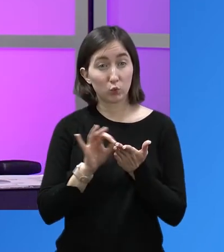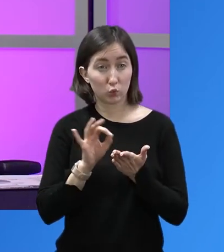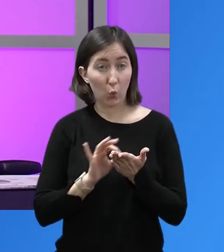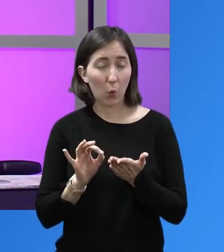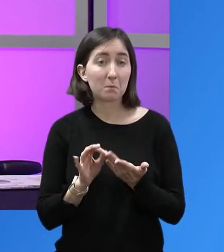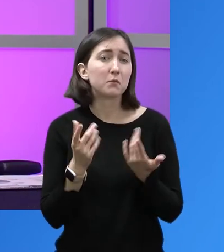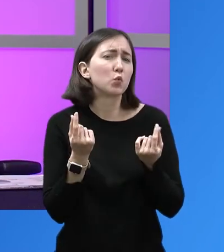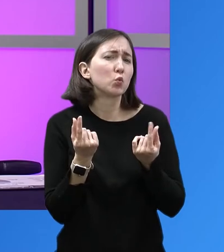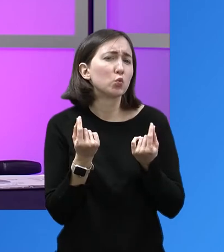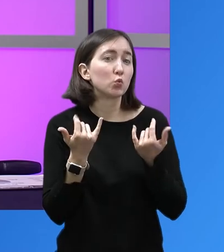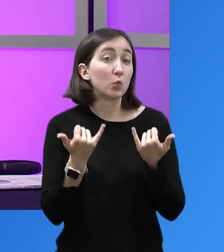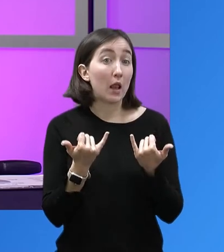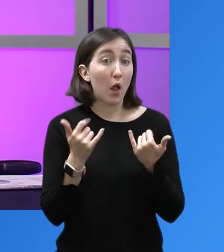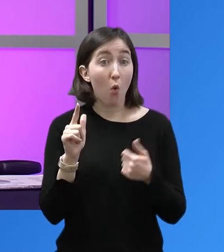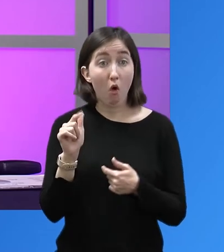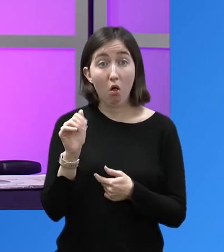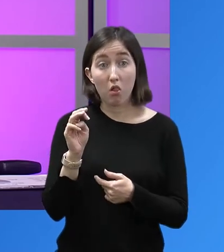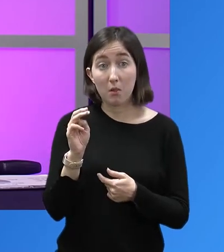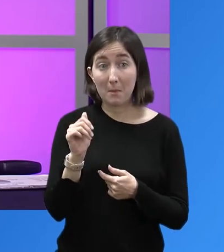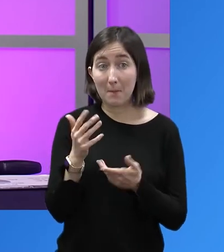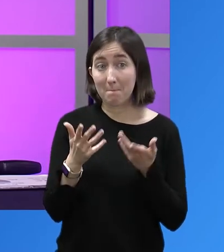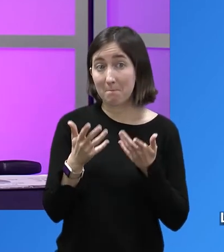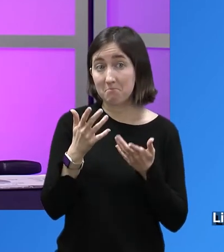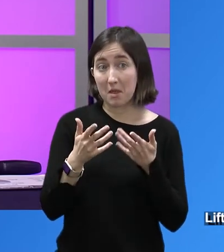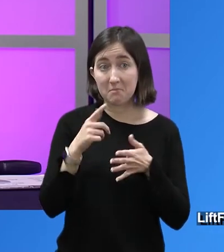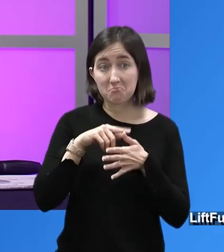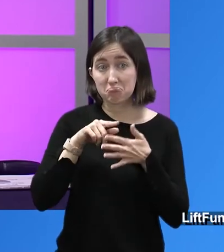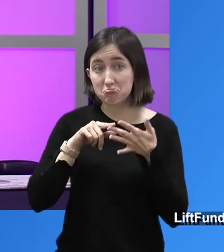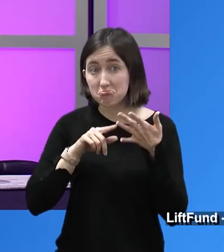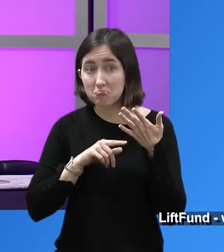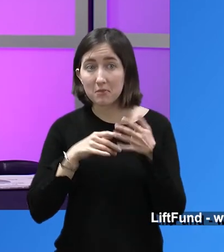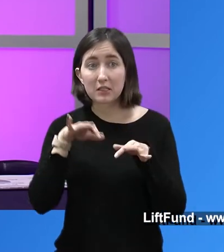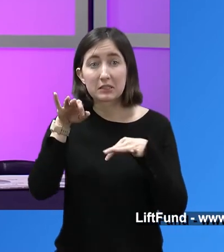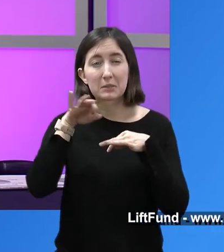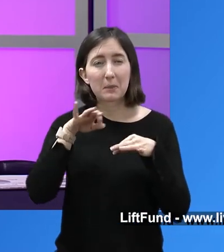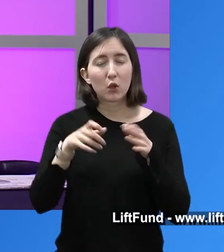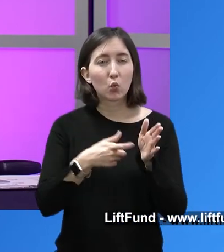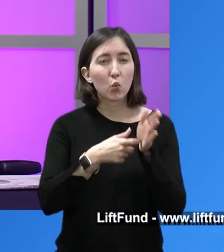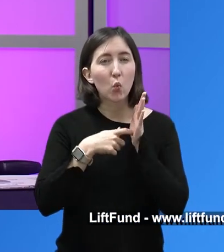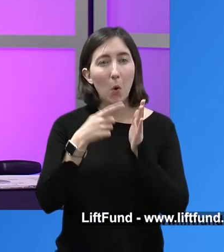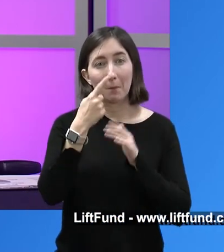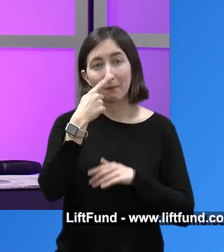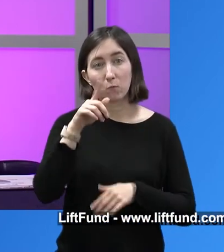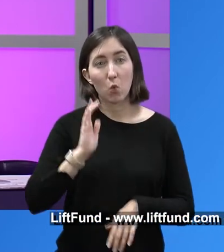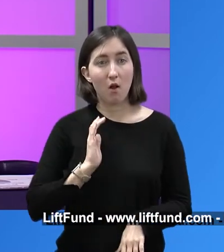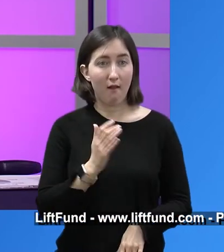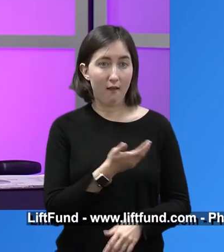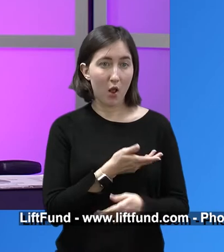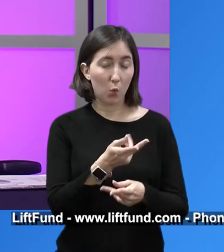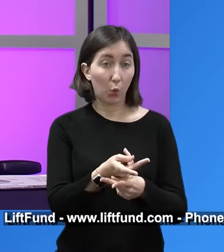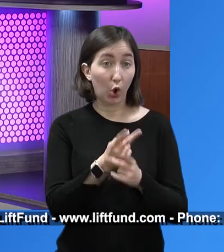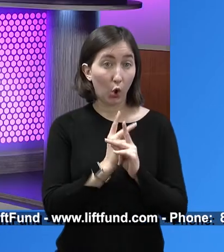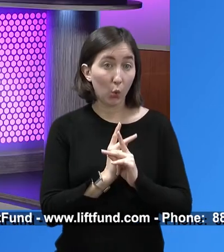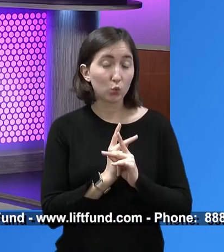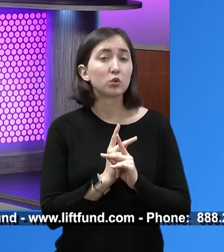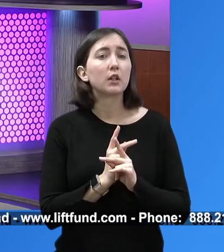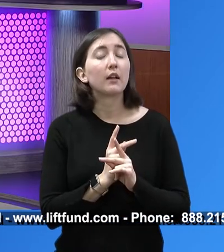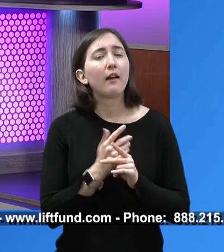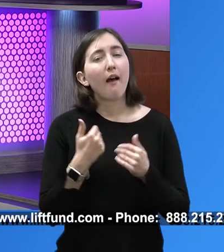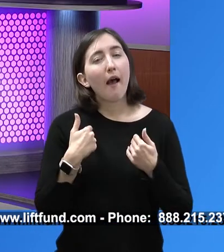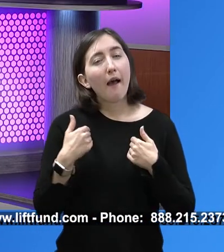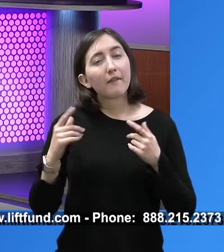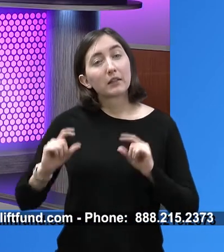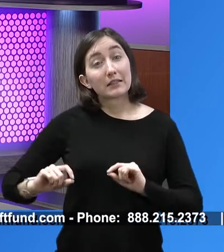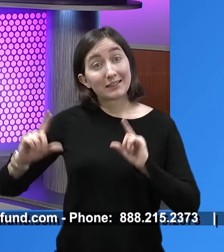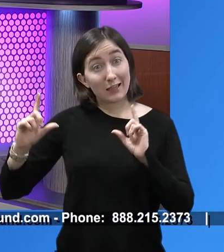and the regulatory things all based on that FICO score. So maybe what we should do Alma is kind of